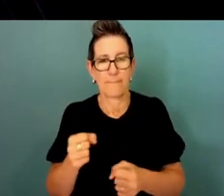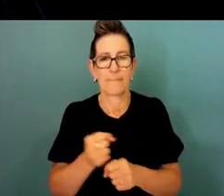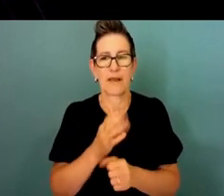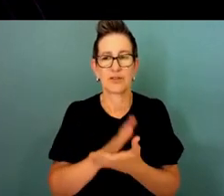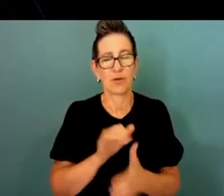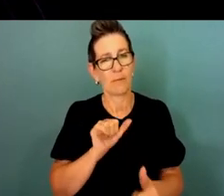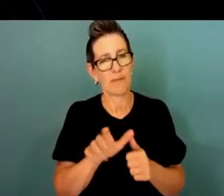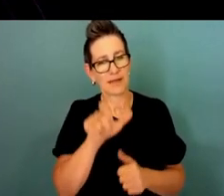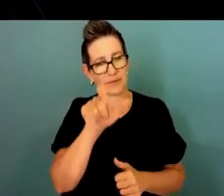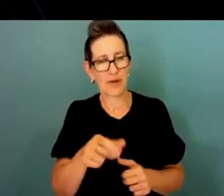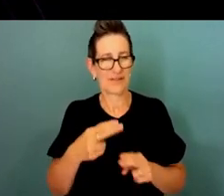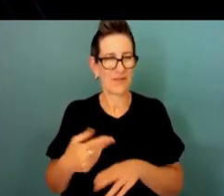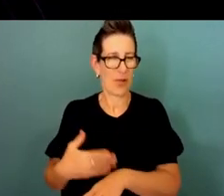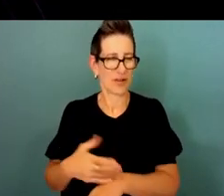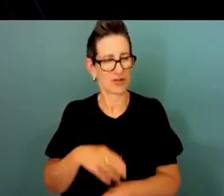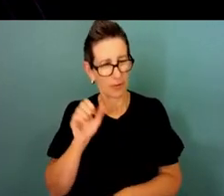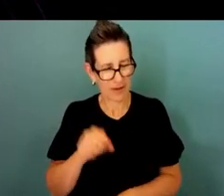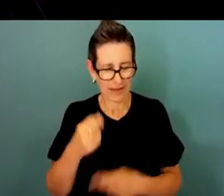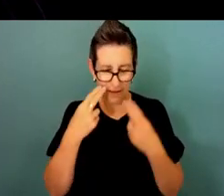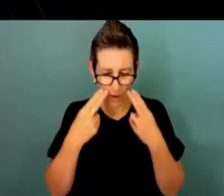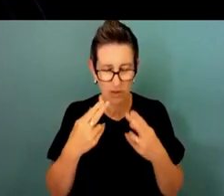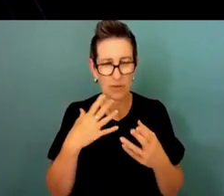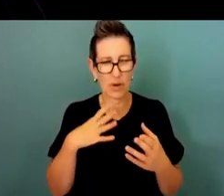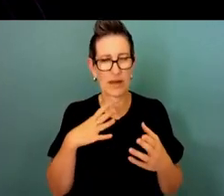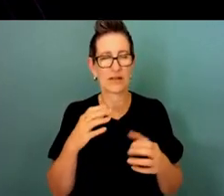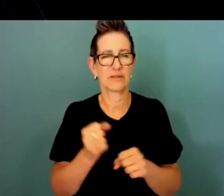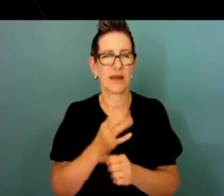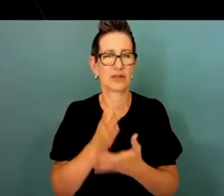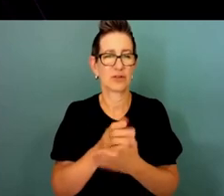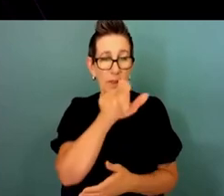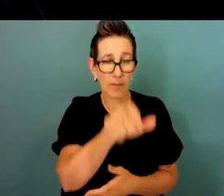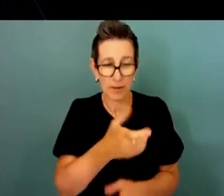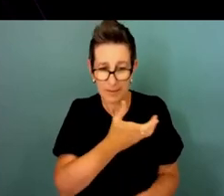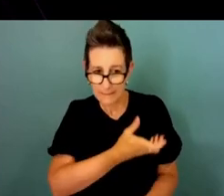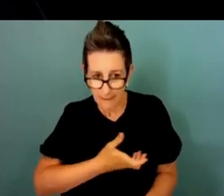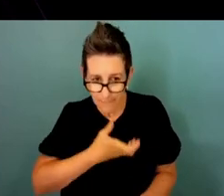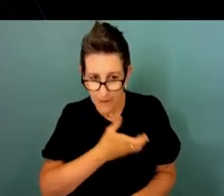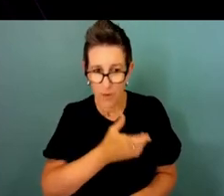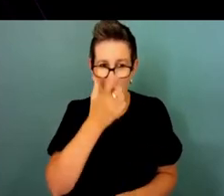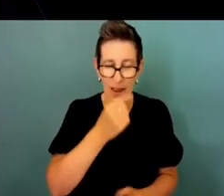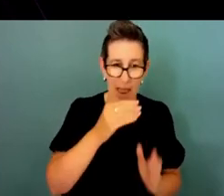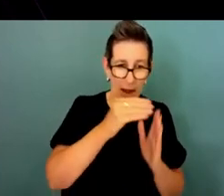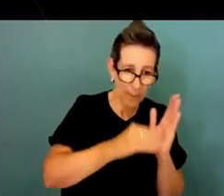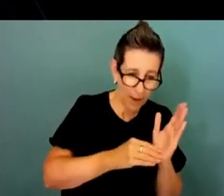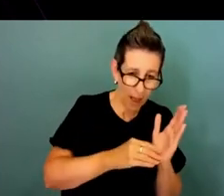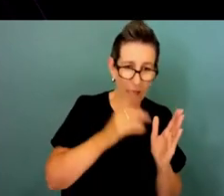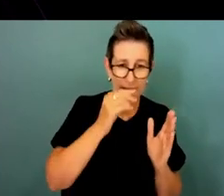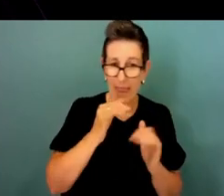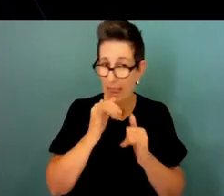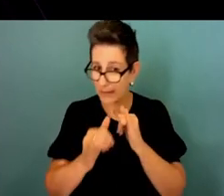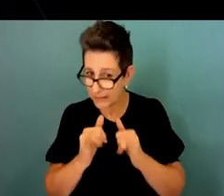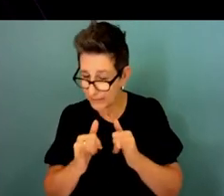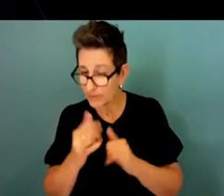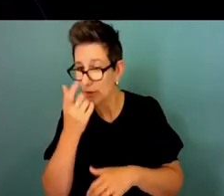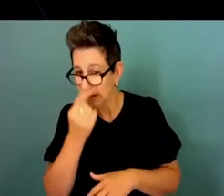job but there's different ways of making sure people are comfortable through that process and it's just an area